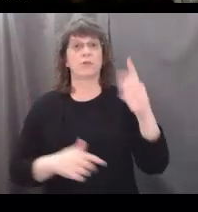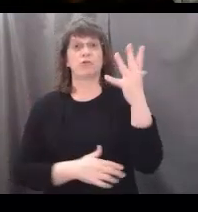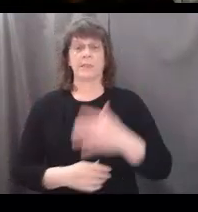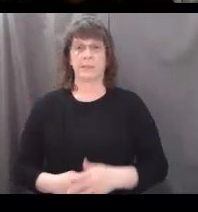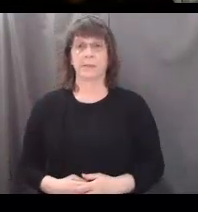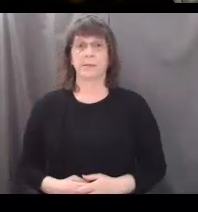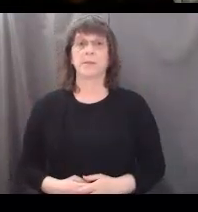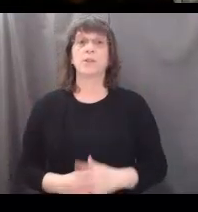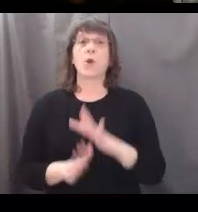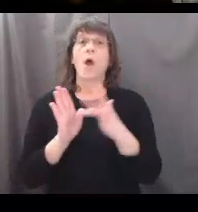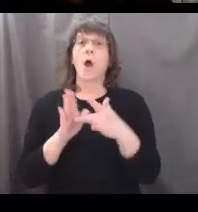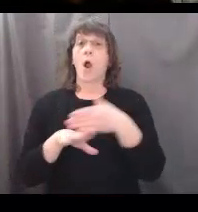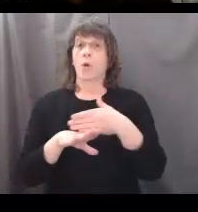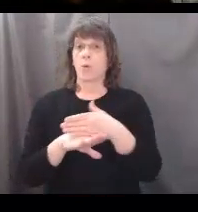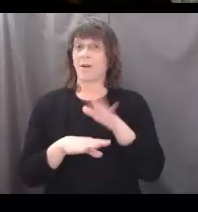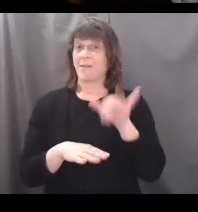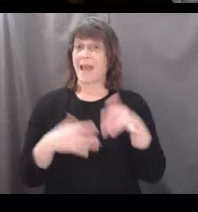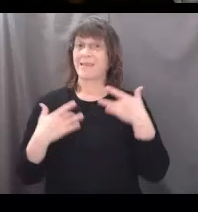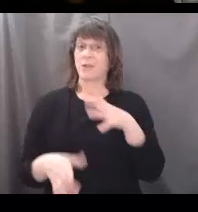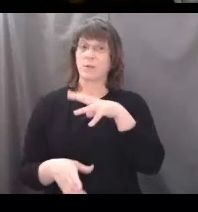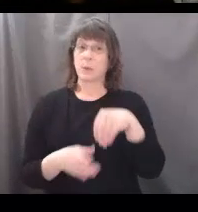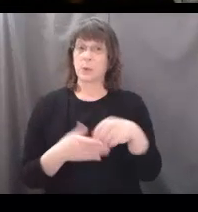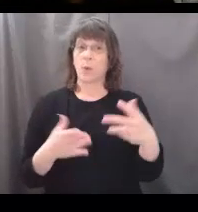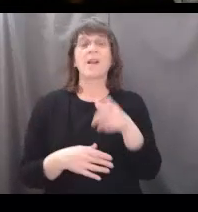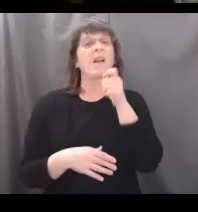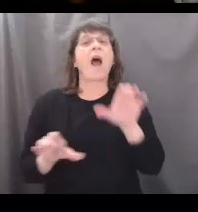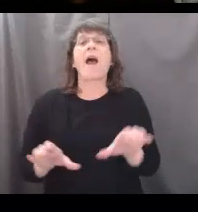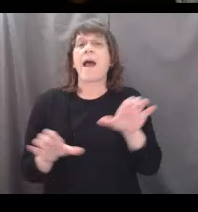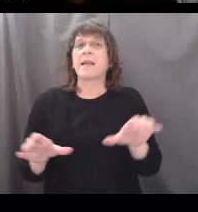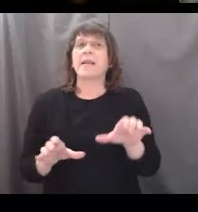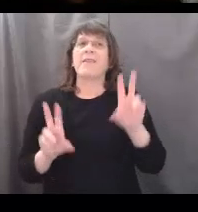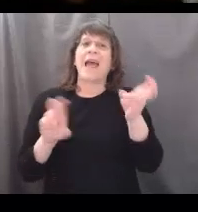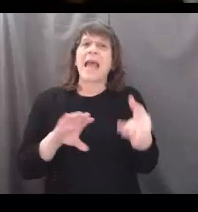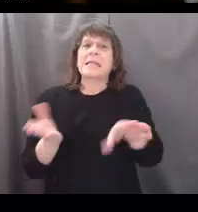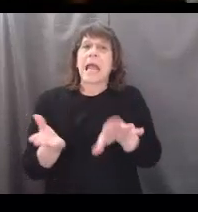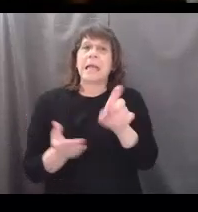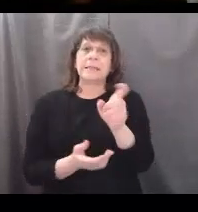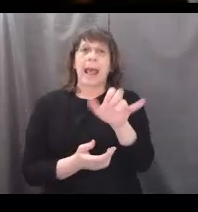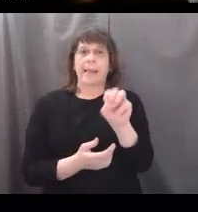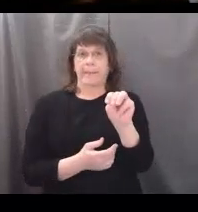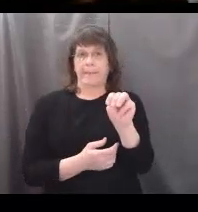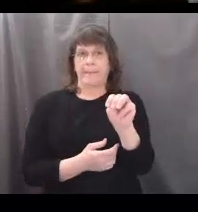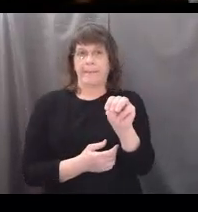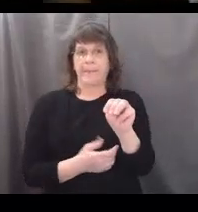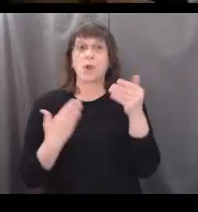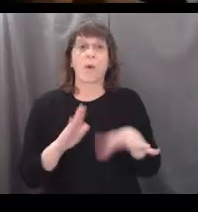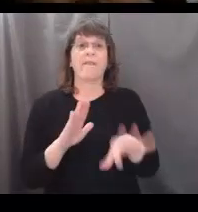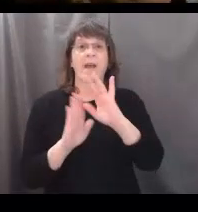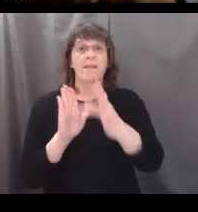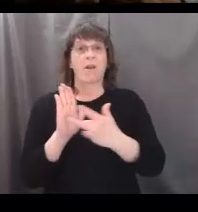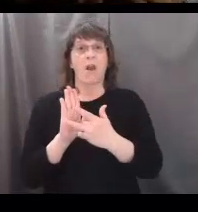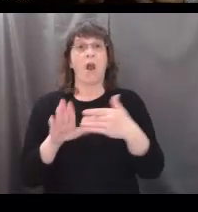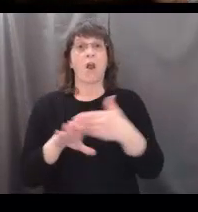The heartwood layer is mainly comprised of inactive or dead xylem. So go ahead and find the